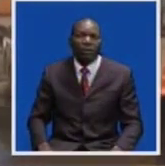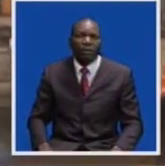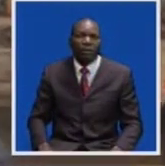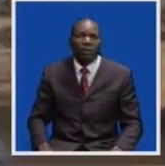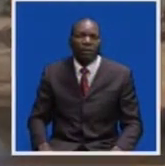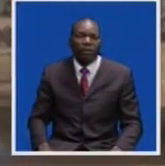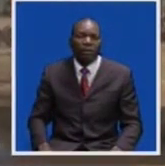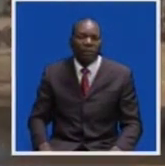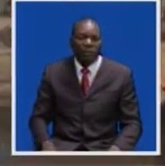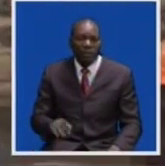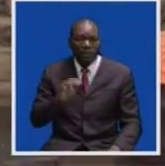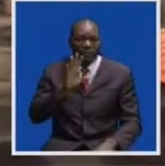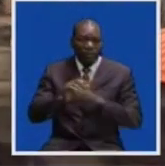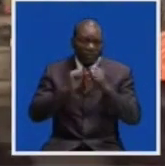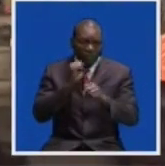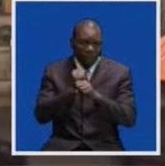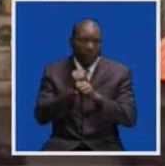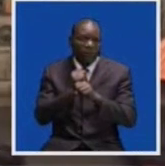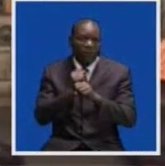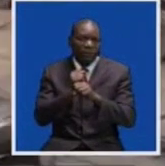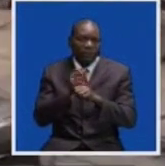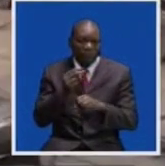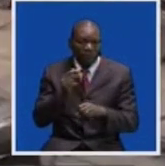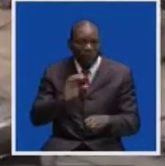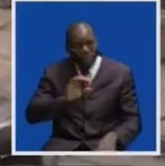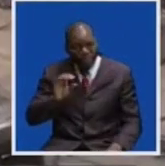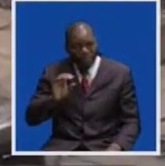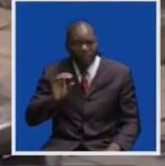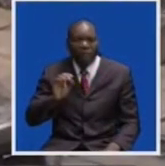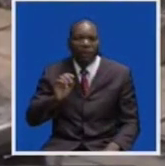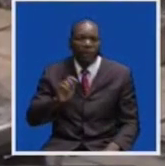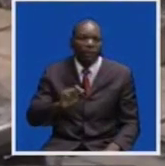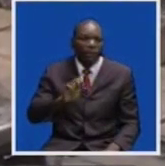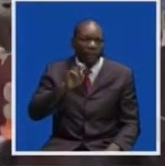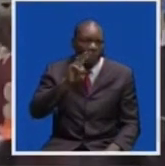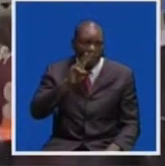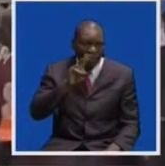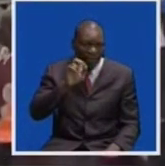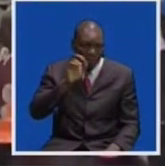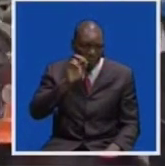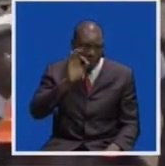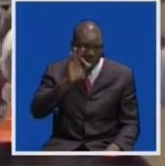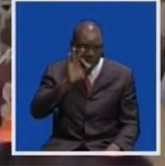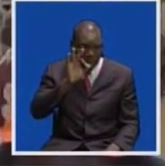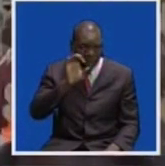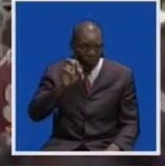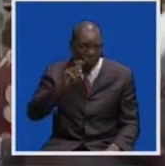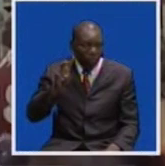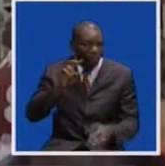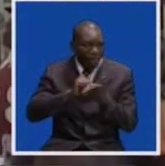for the next five years, according to the business plan, we have 922 million dollars. 922 components of that project